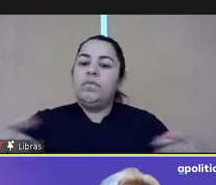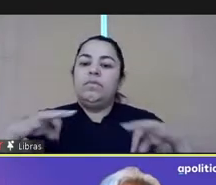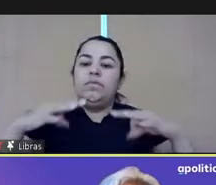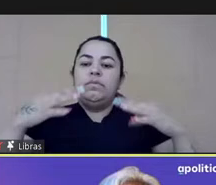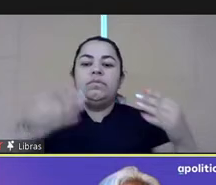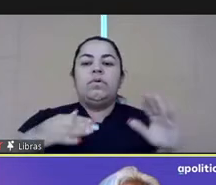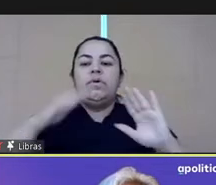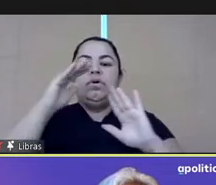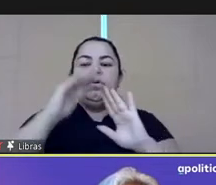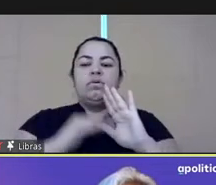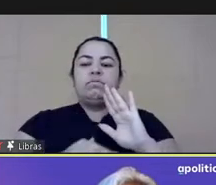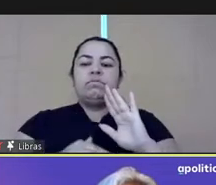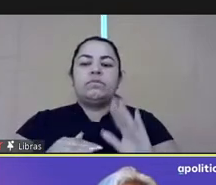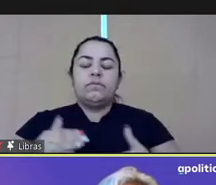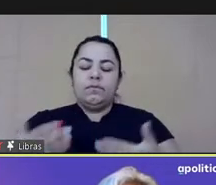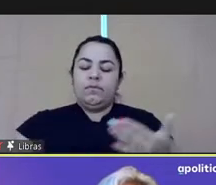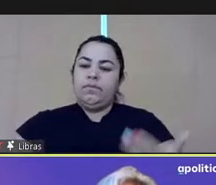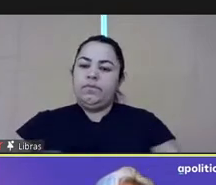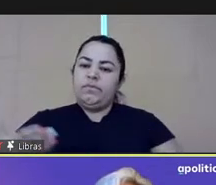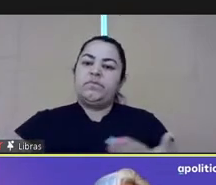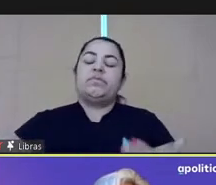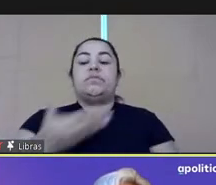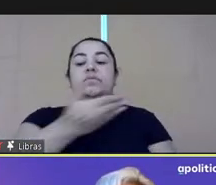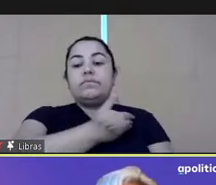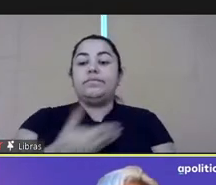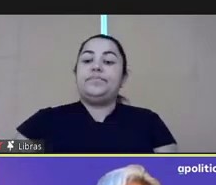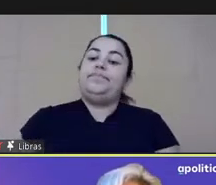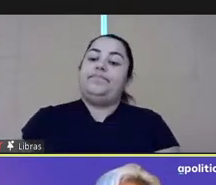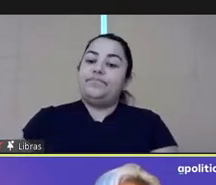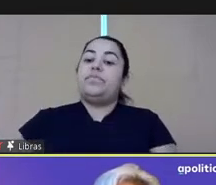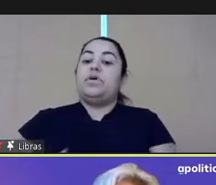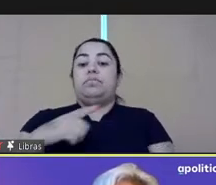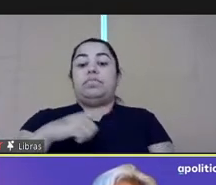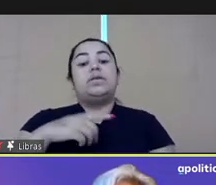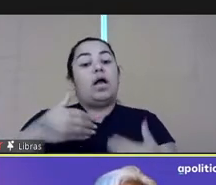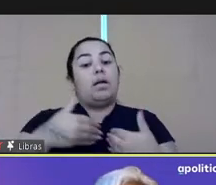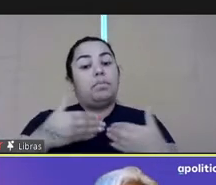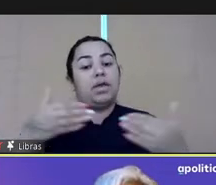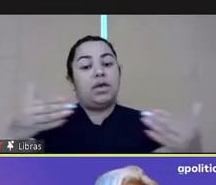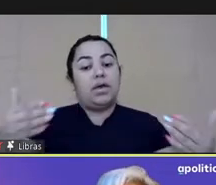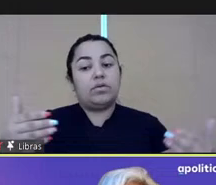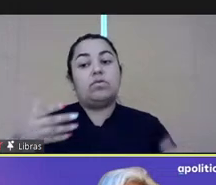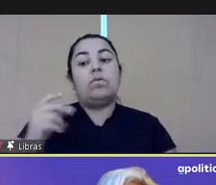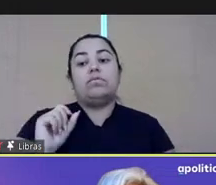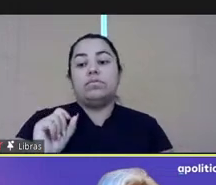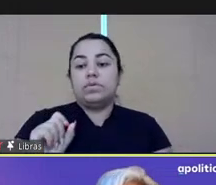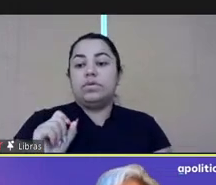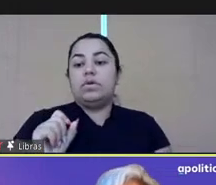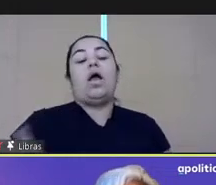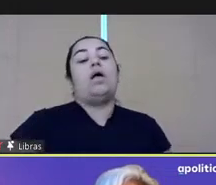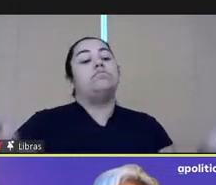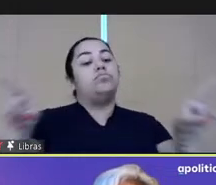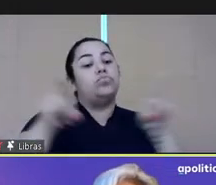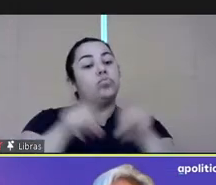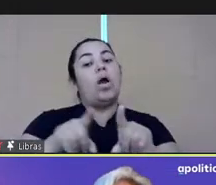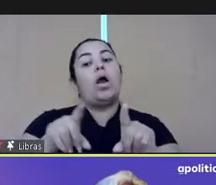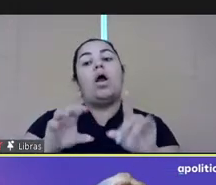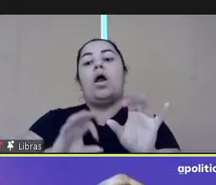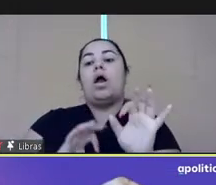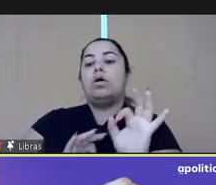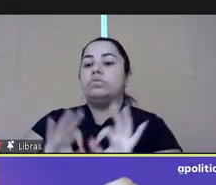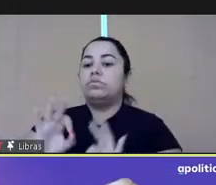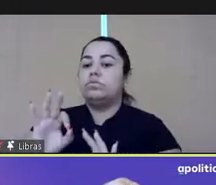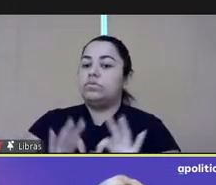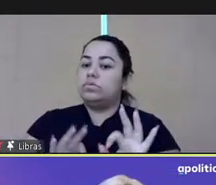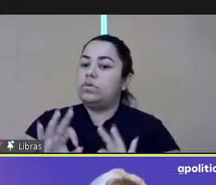Governments are now also open to partnering with agile organizations, especially small and medium enterprises, alongside